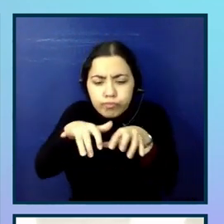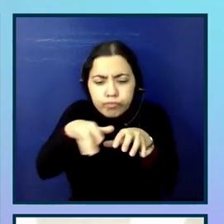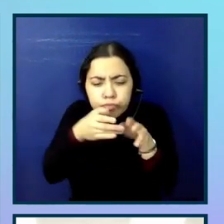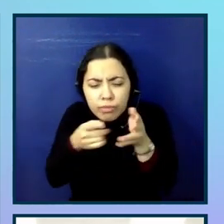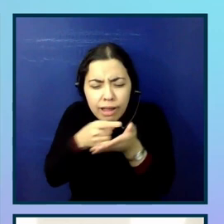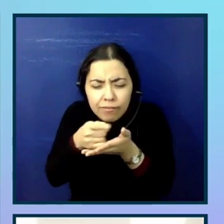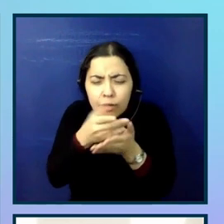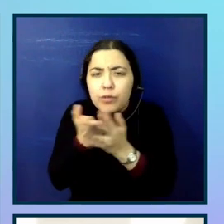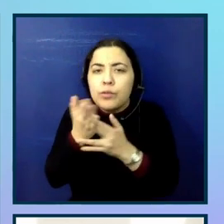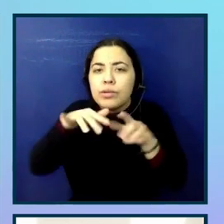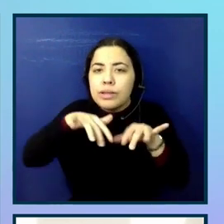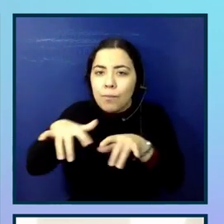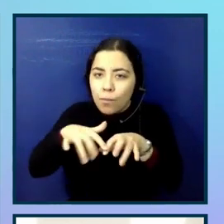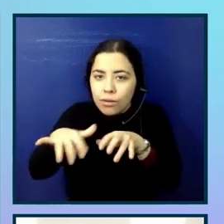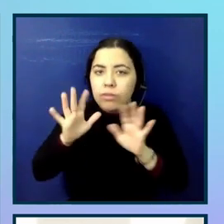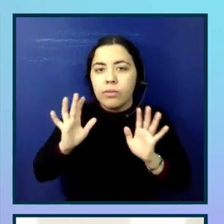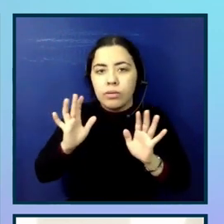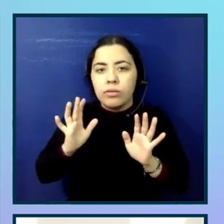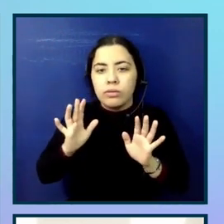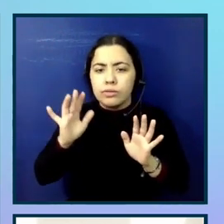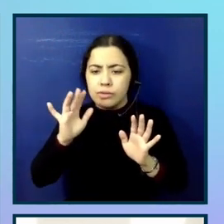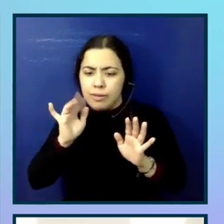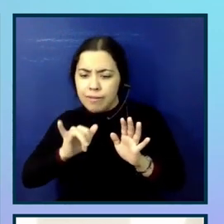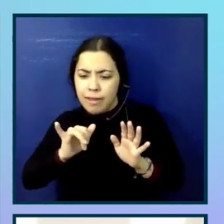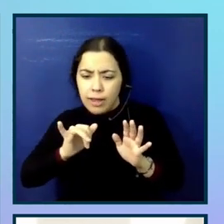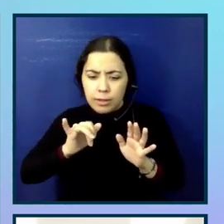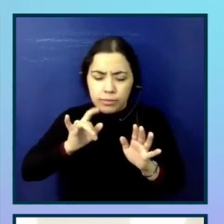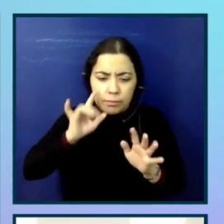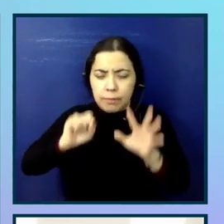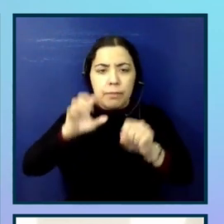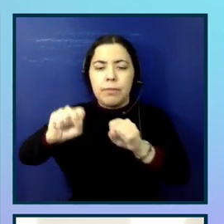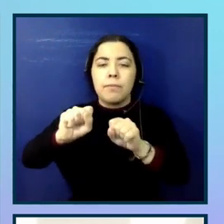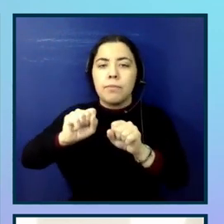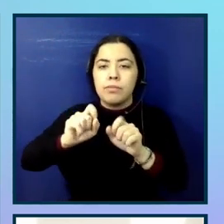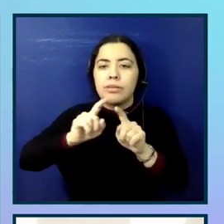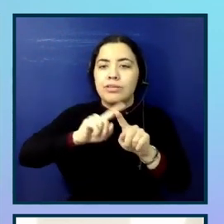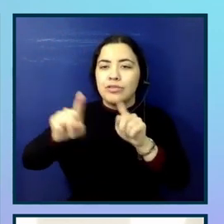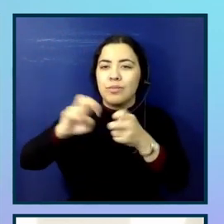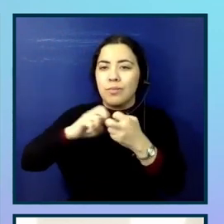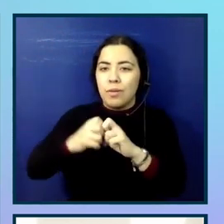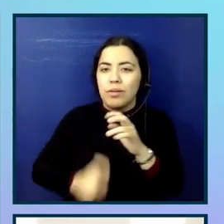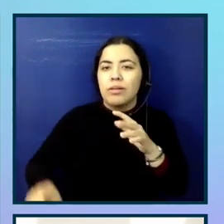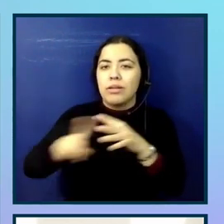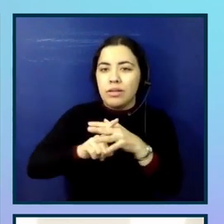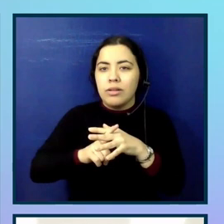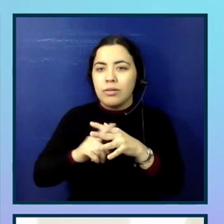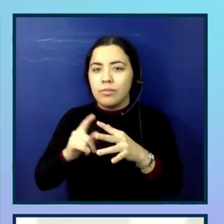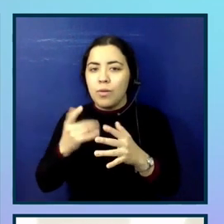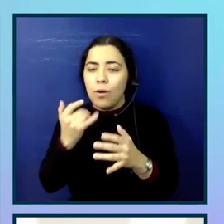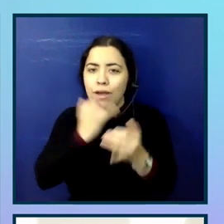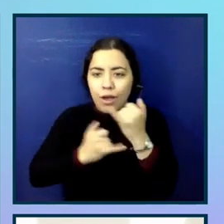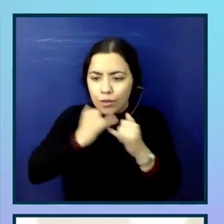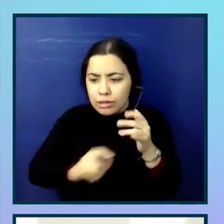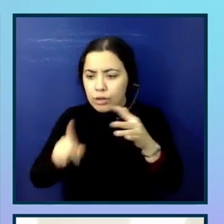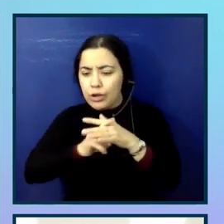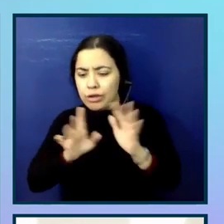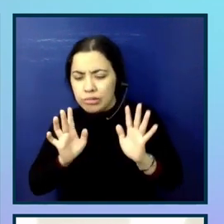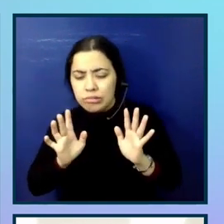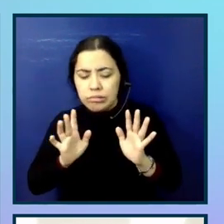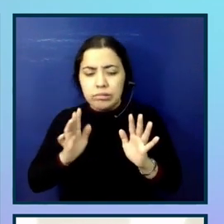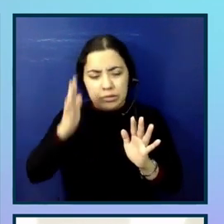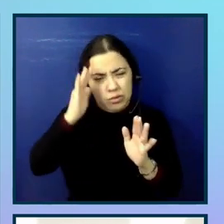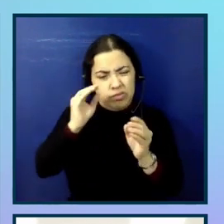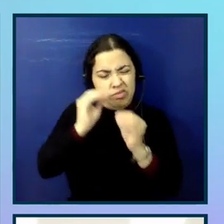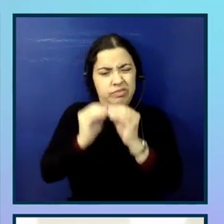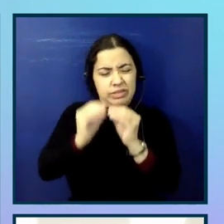they're building features so that they can find any programmatic errors and resolve them before the code is actually implemented. So the few things that you can do additionally around